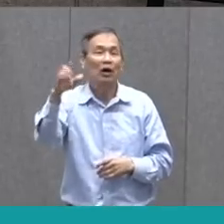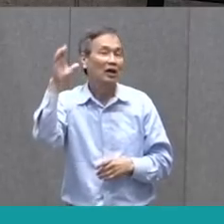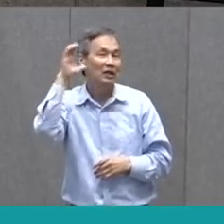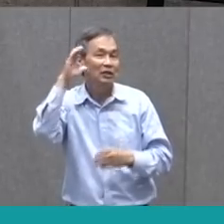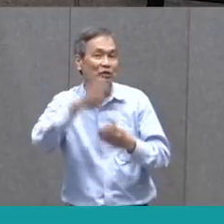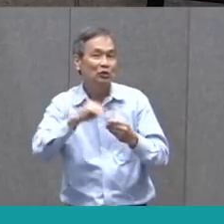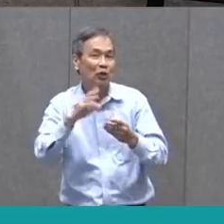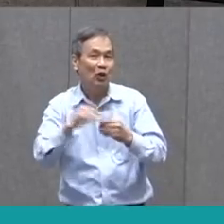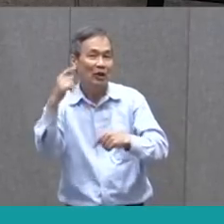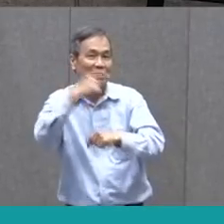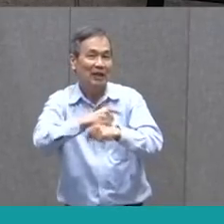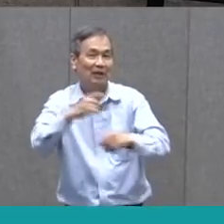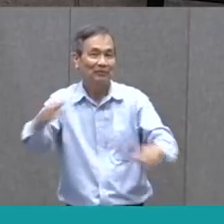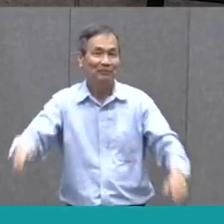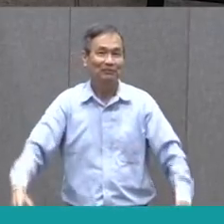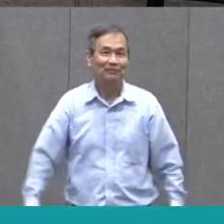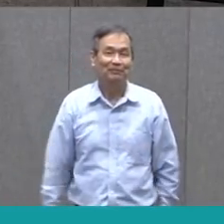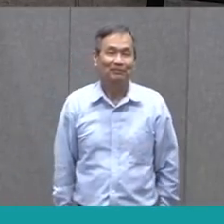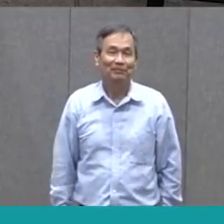our story today.